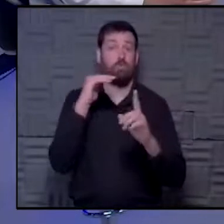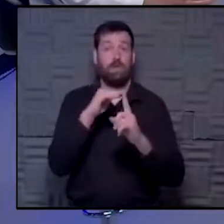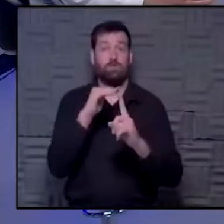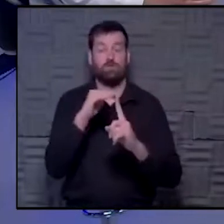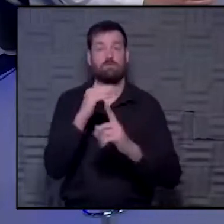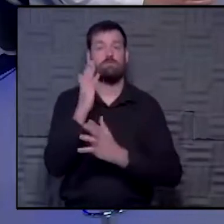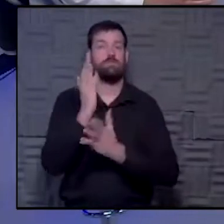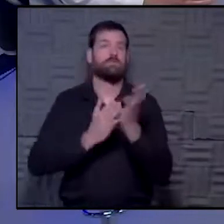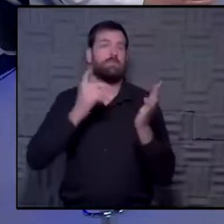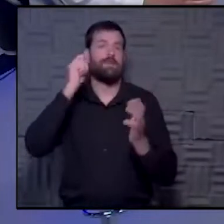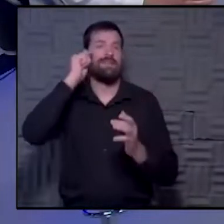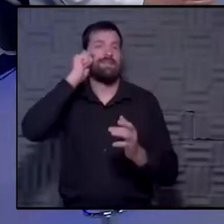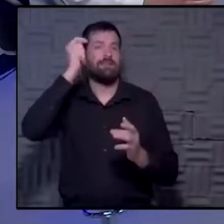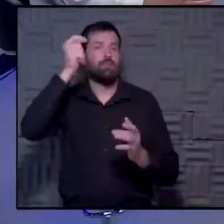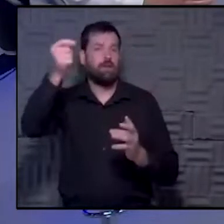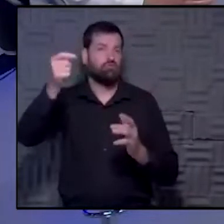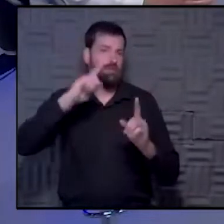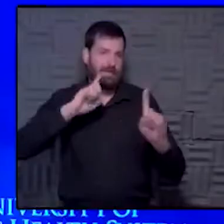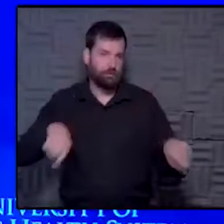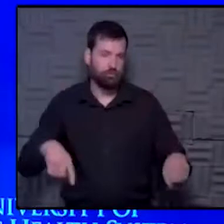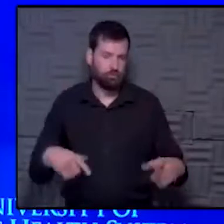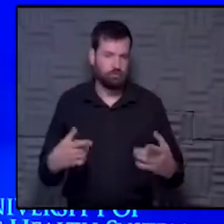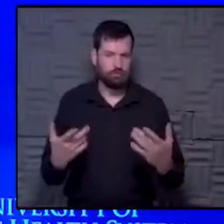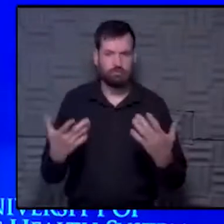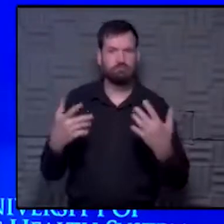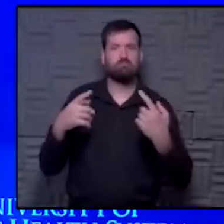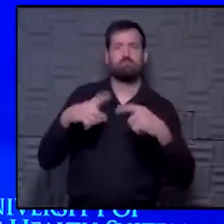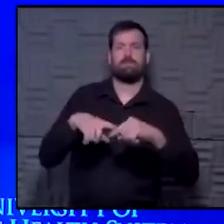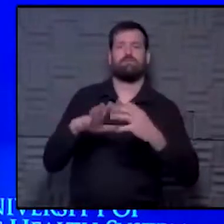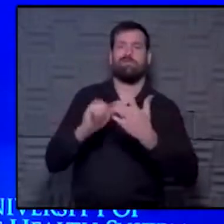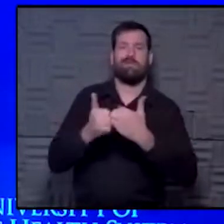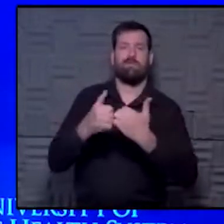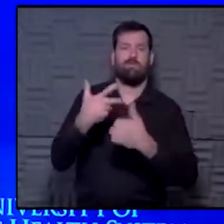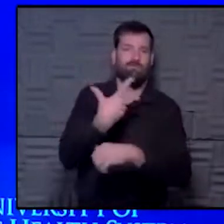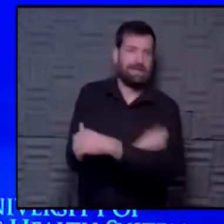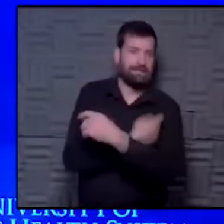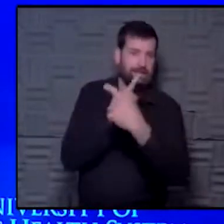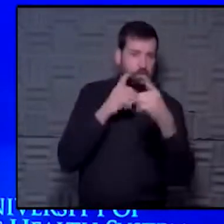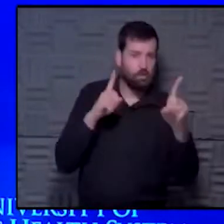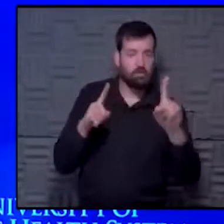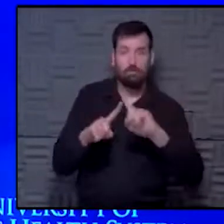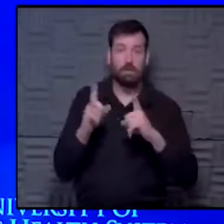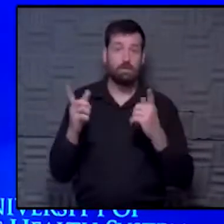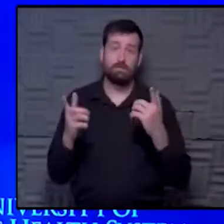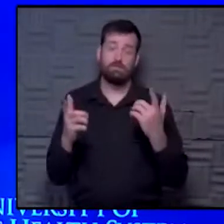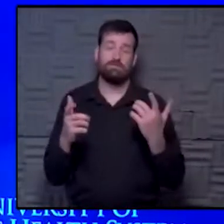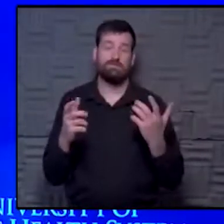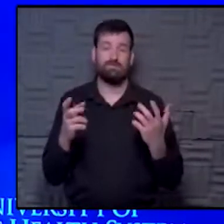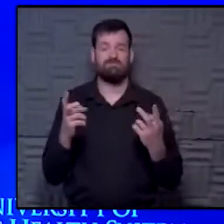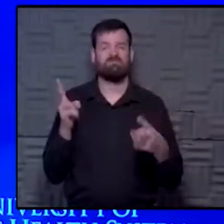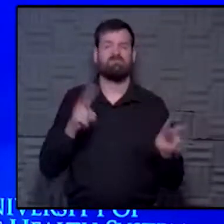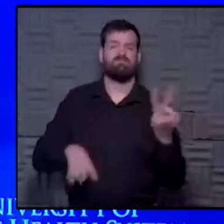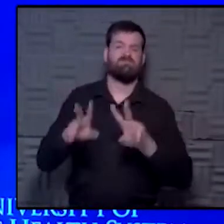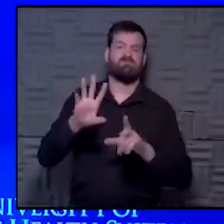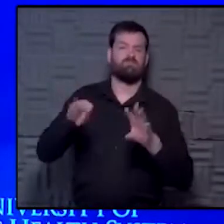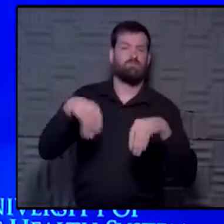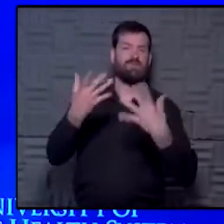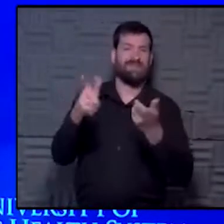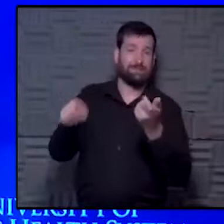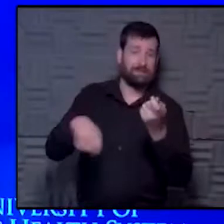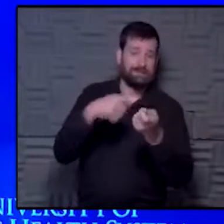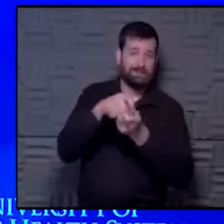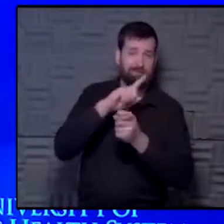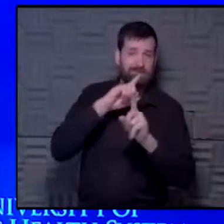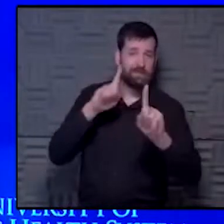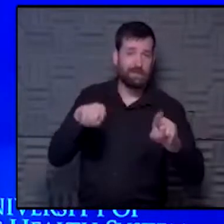are some theoretical answers that make sense based on how the vaccines work or how the treatment works, but it's very hard for us to provide specific answers